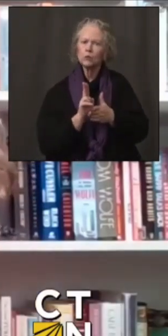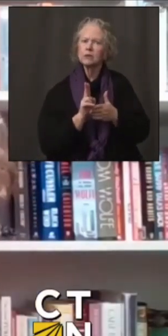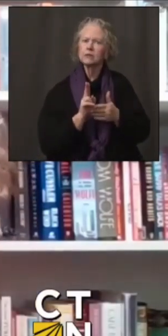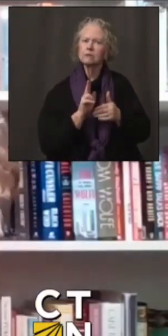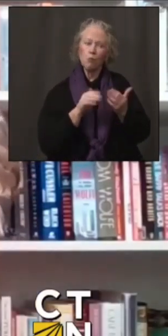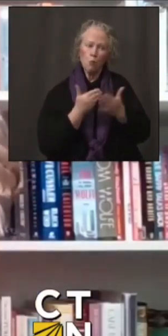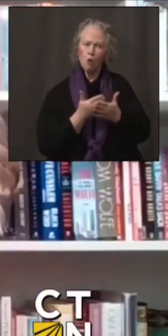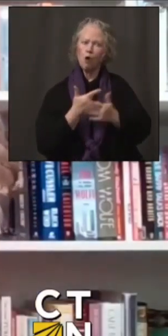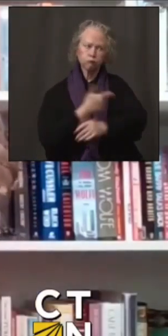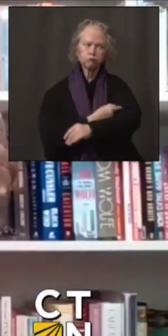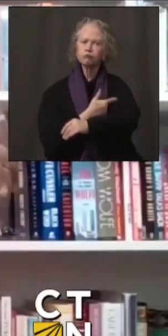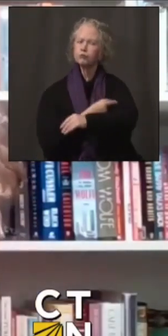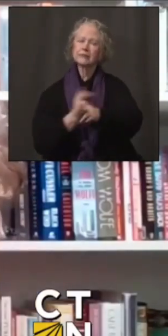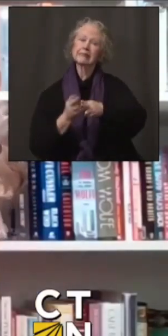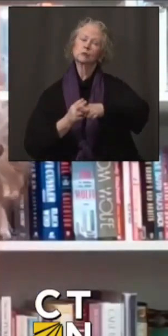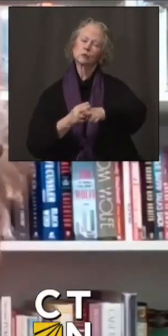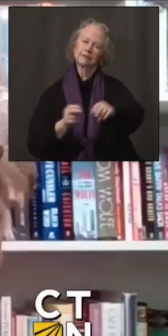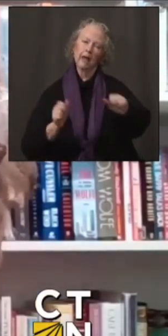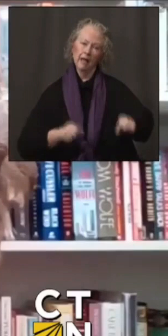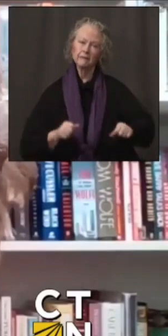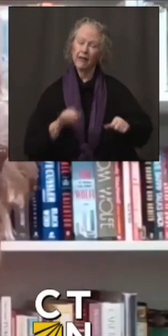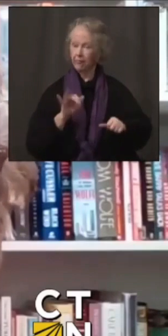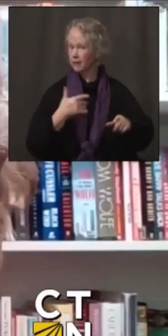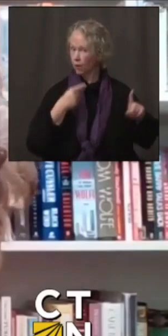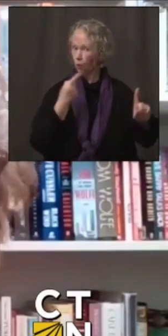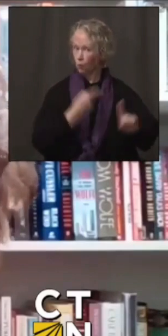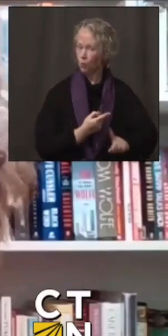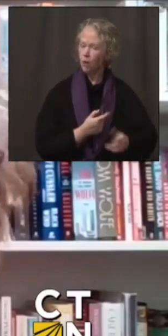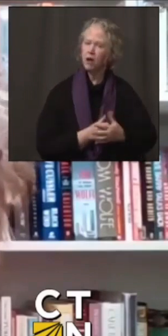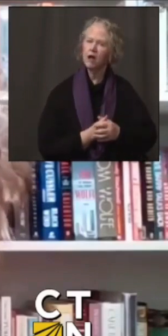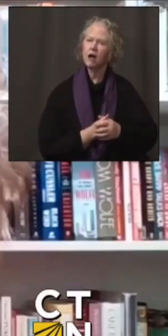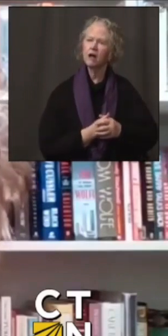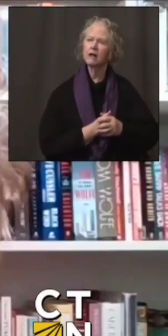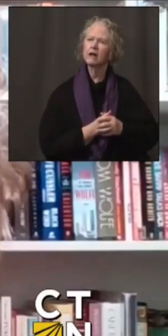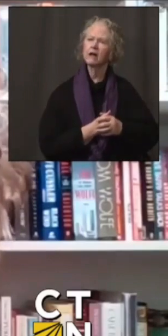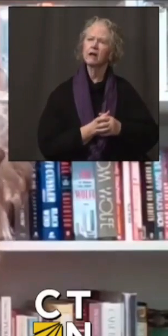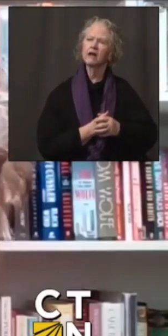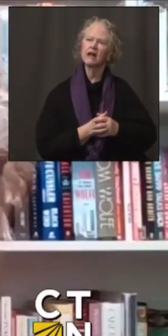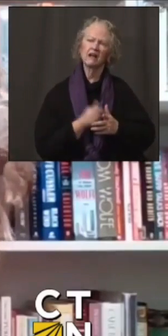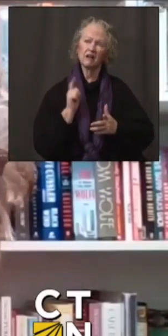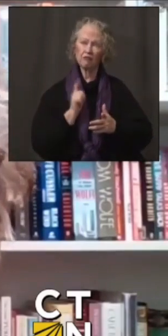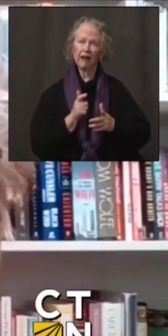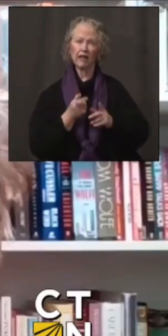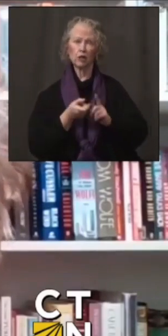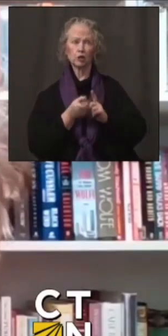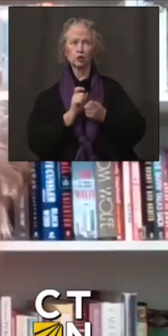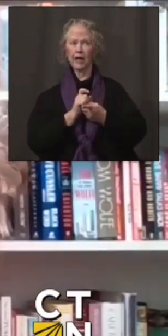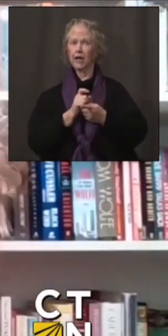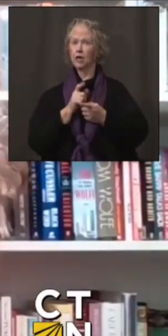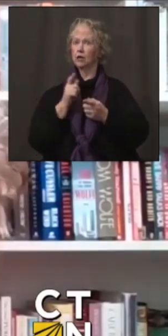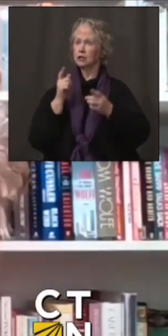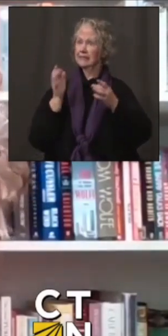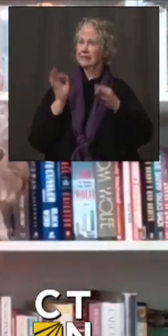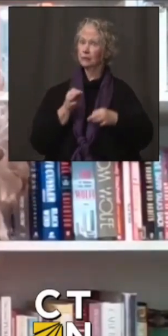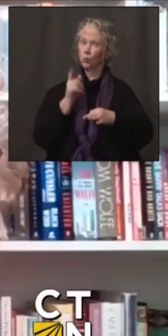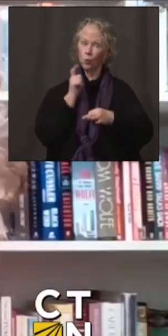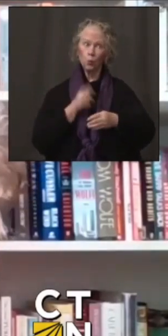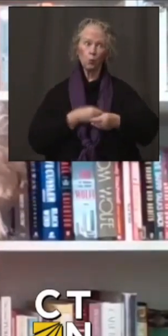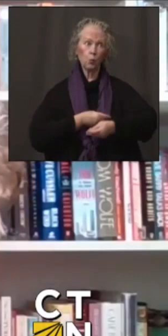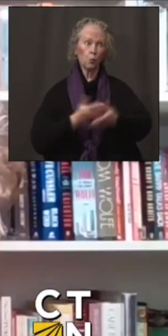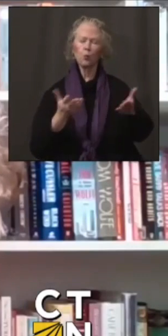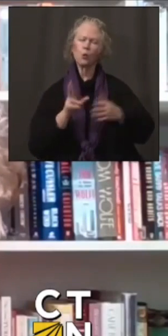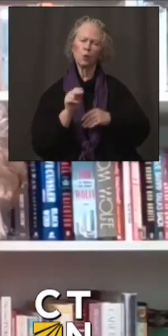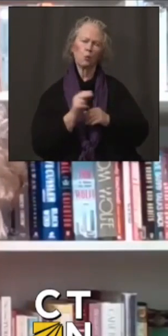into somebody's arm as quickly as possible. So that's our goal. I don't think it necessarily changes the allocation strategy